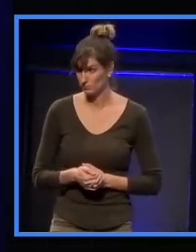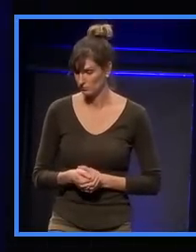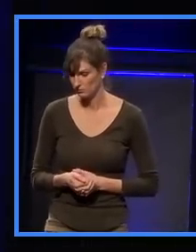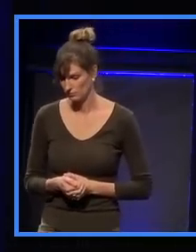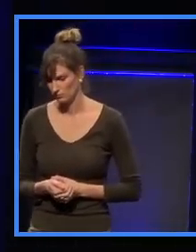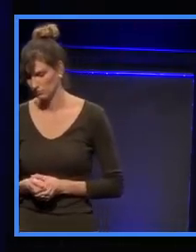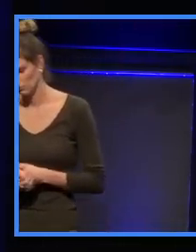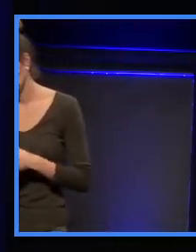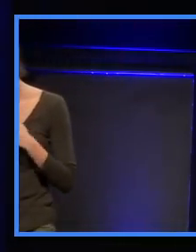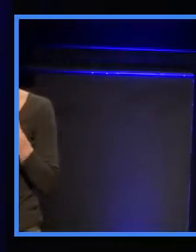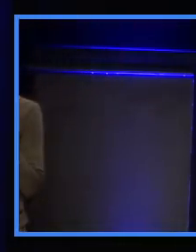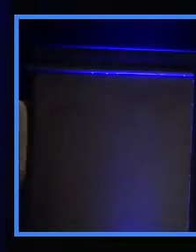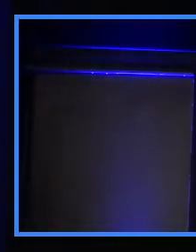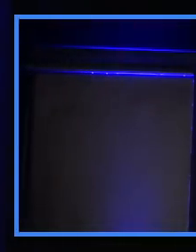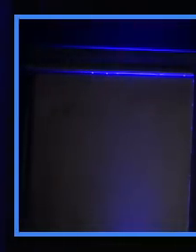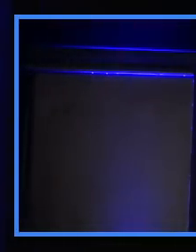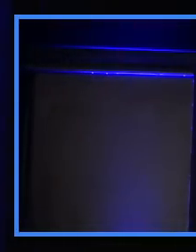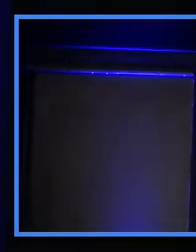go.